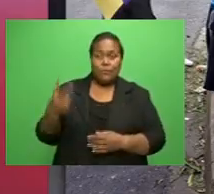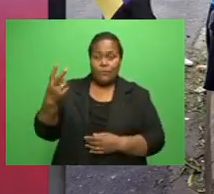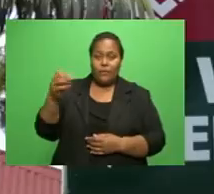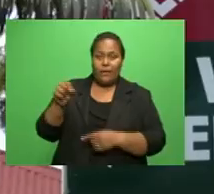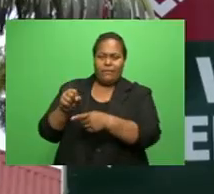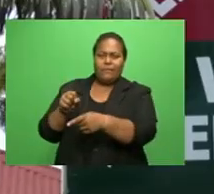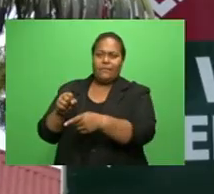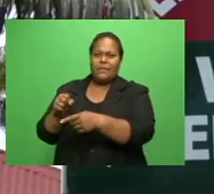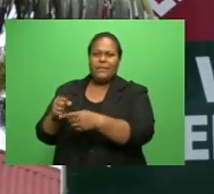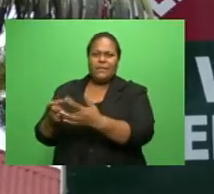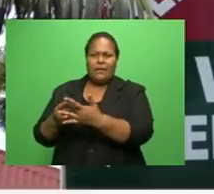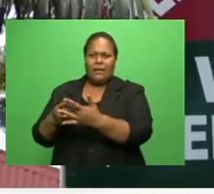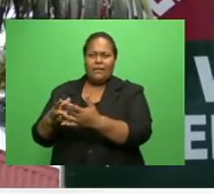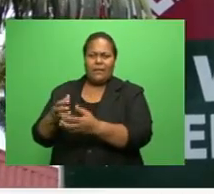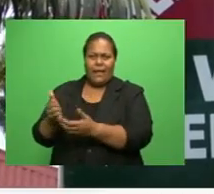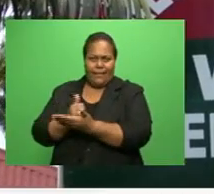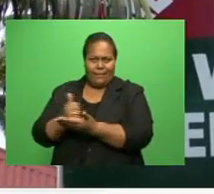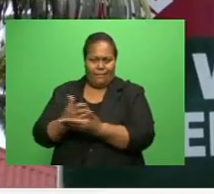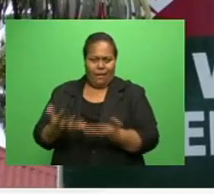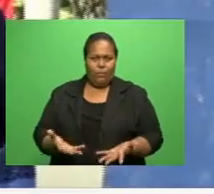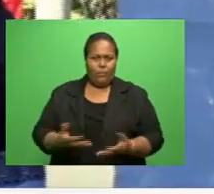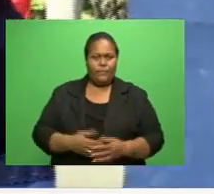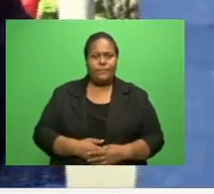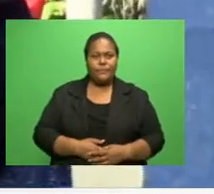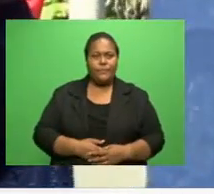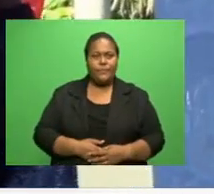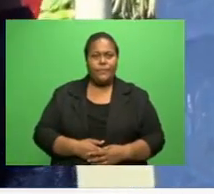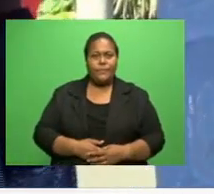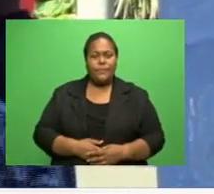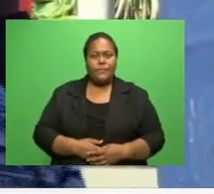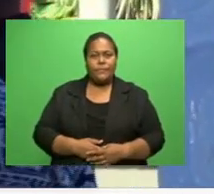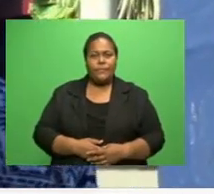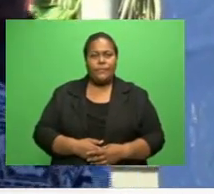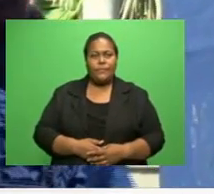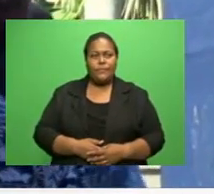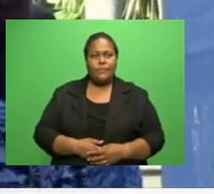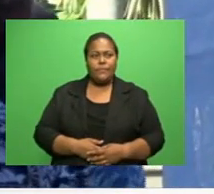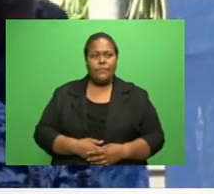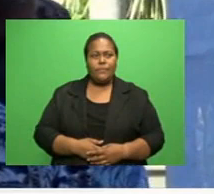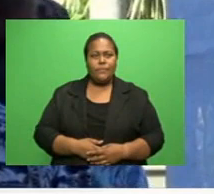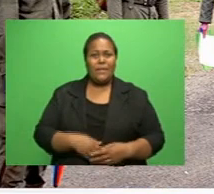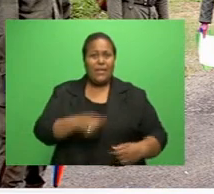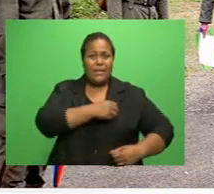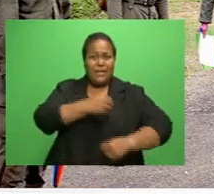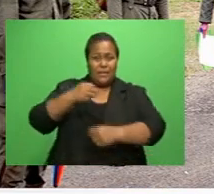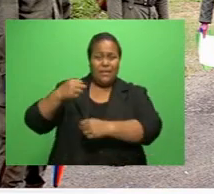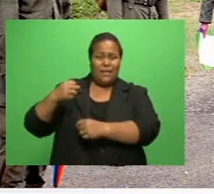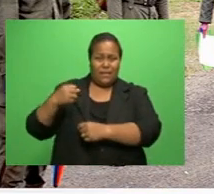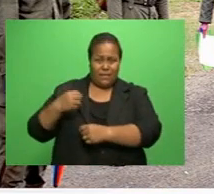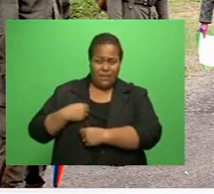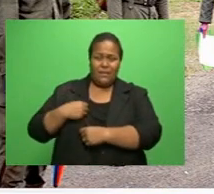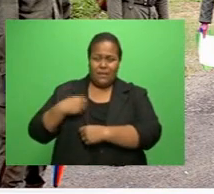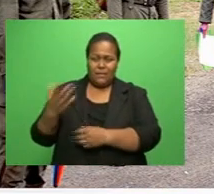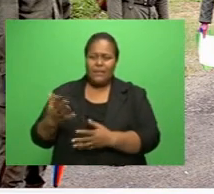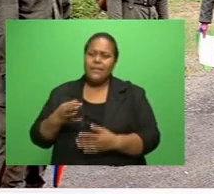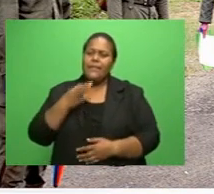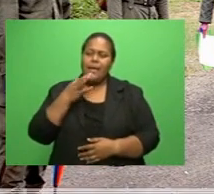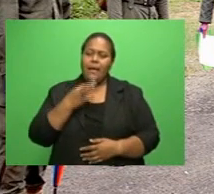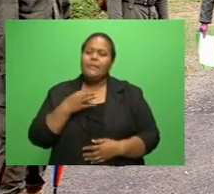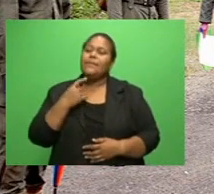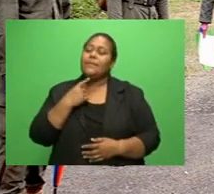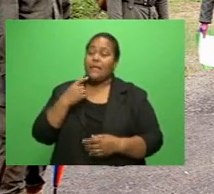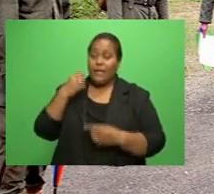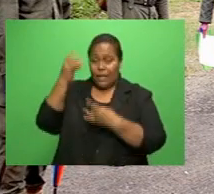assessing. Military Commander Rear Admiral Villamin Opoto says when such requests are approved by the ministry, only then they